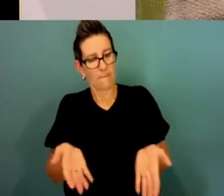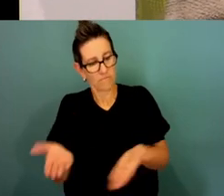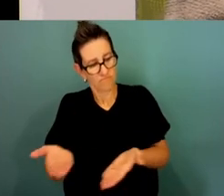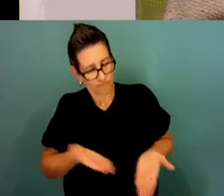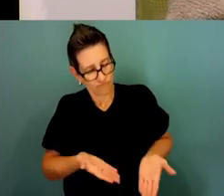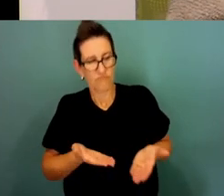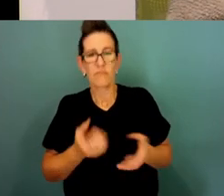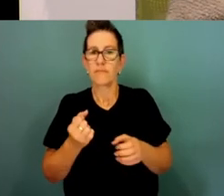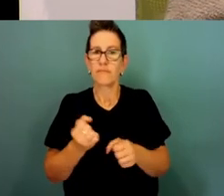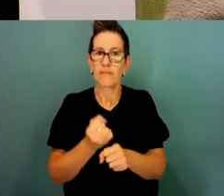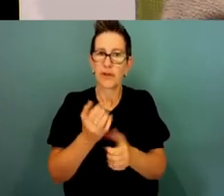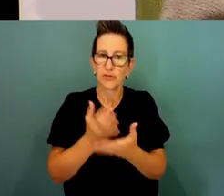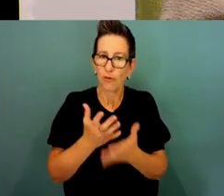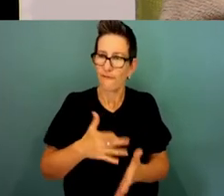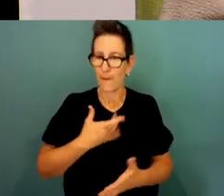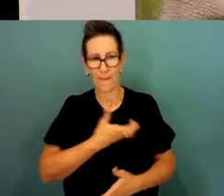comfortable while you're here.